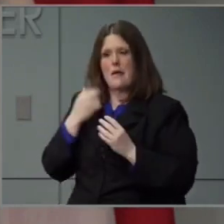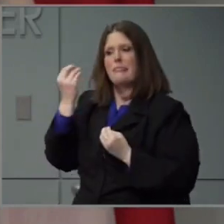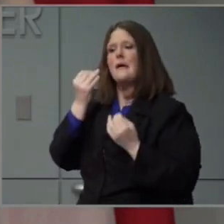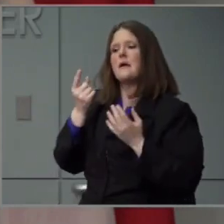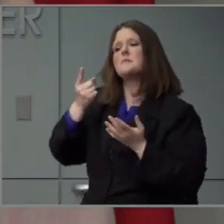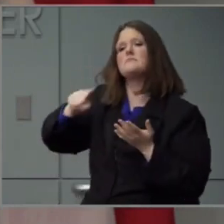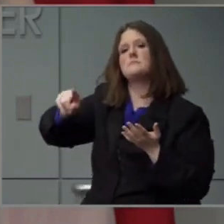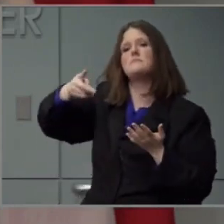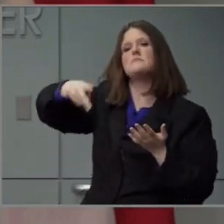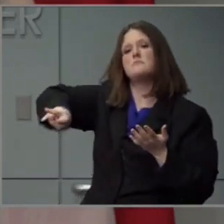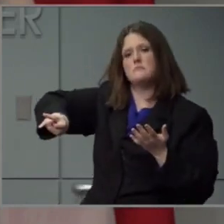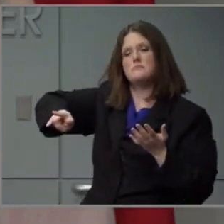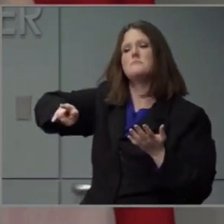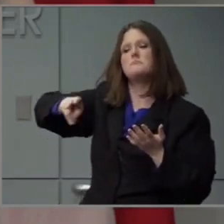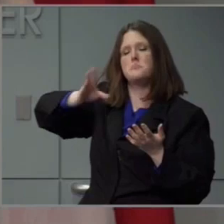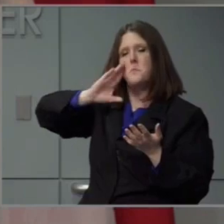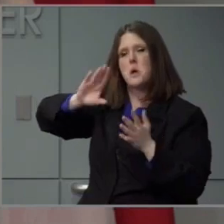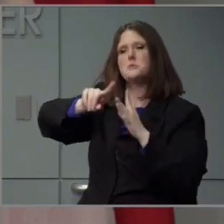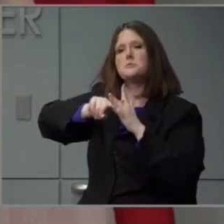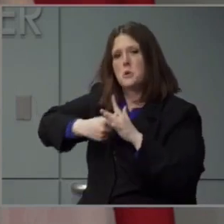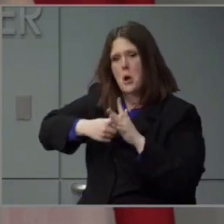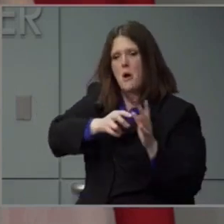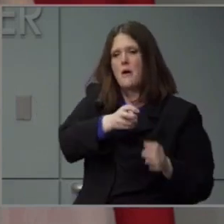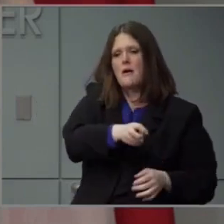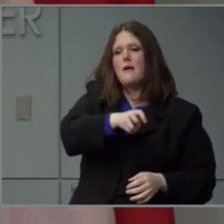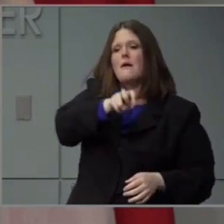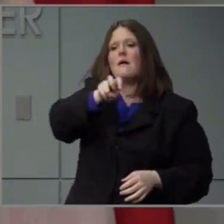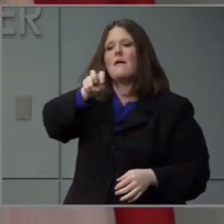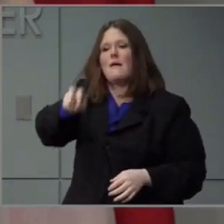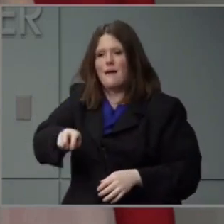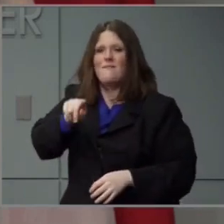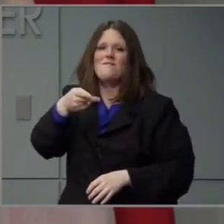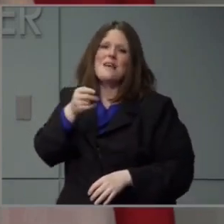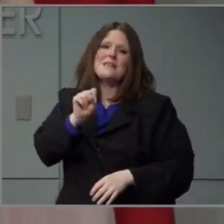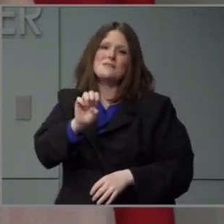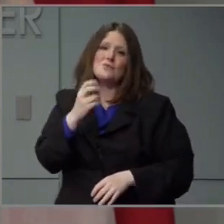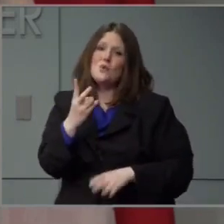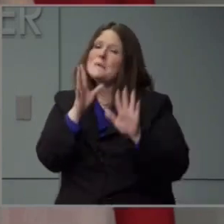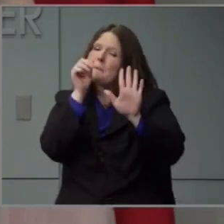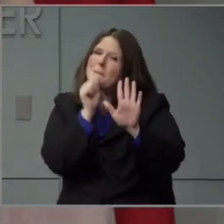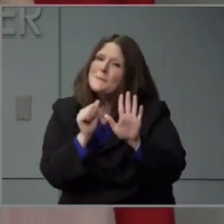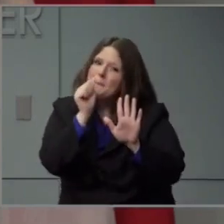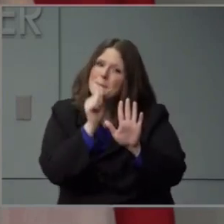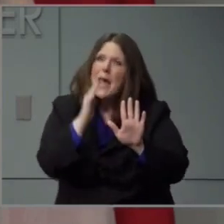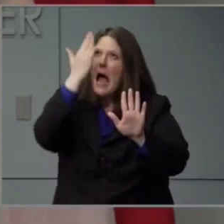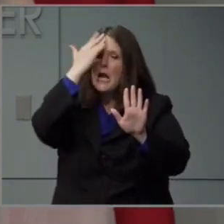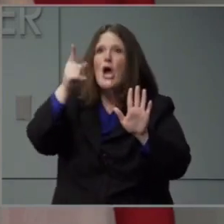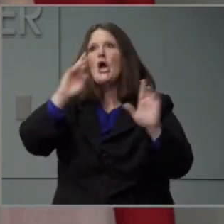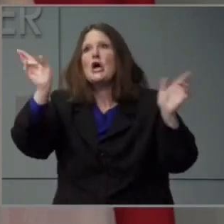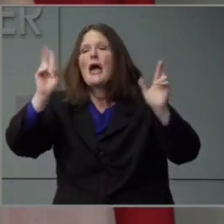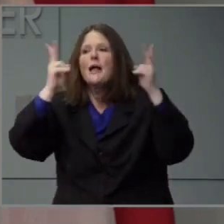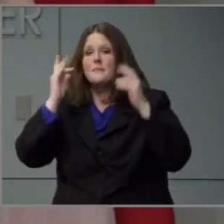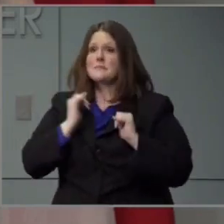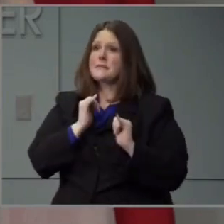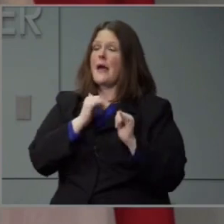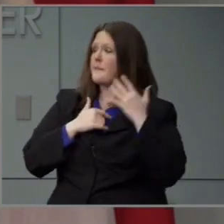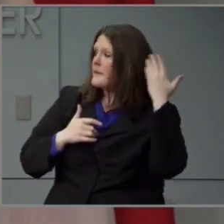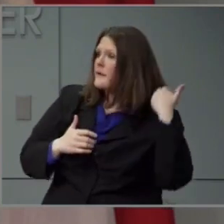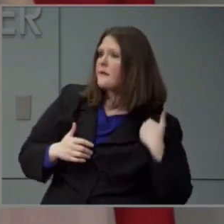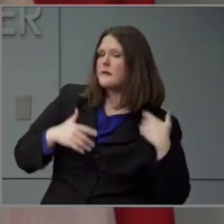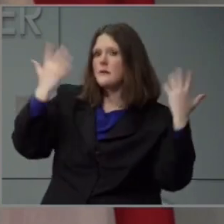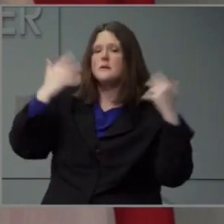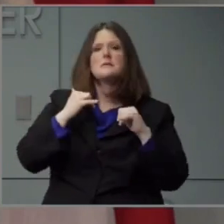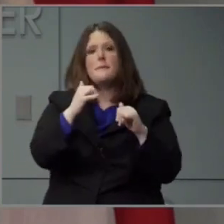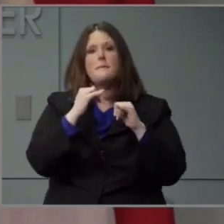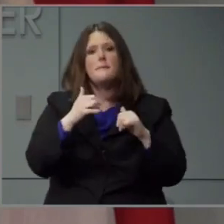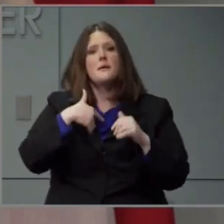we contemplate opening the salons and the barbershops so hold on there I know everyone wants a haircut including me but